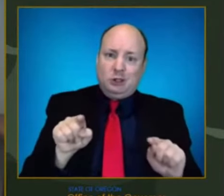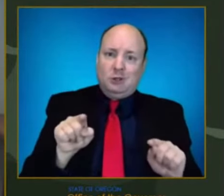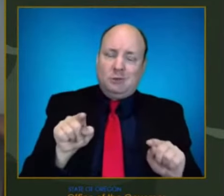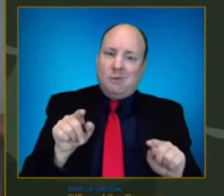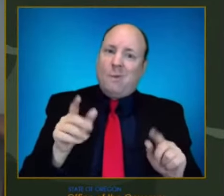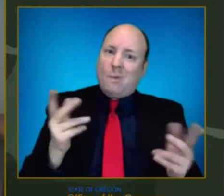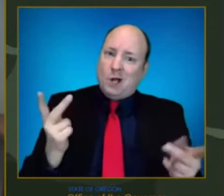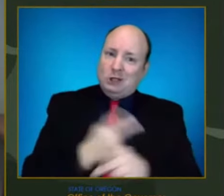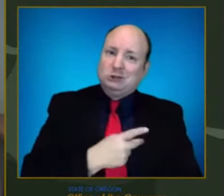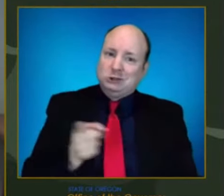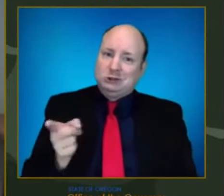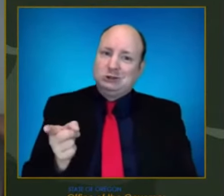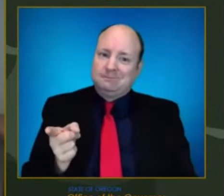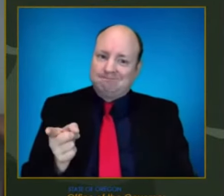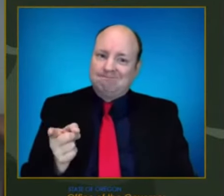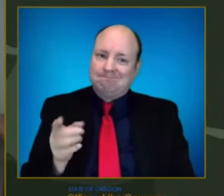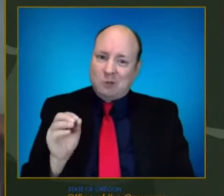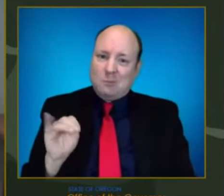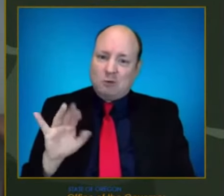regard hospitalizations.